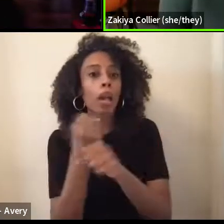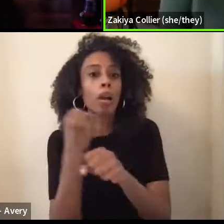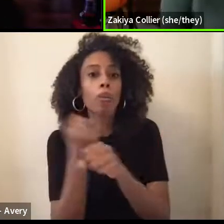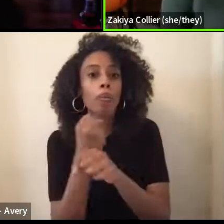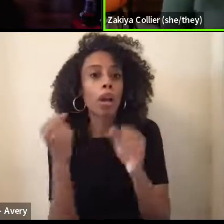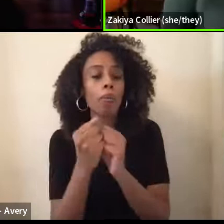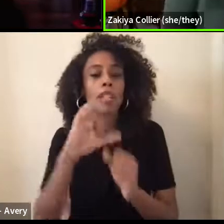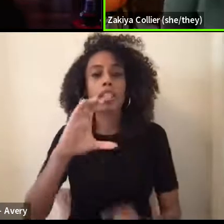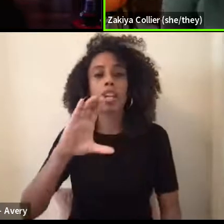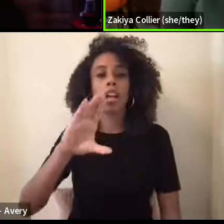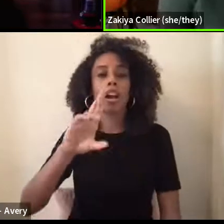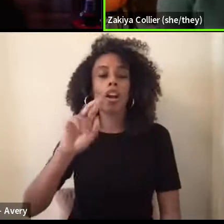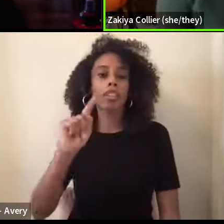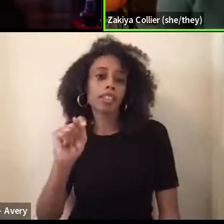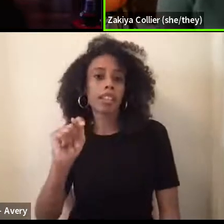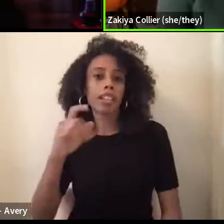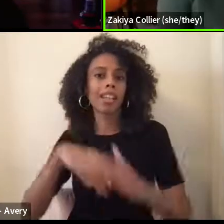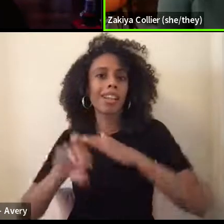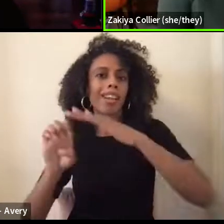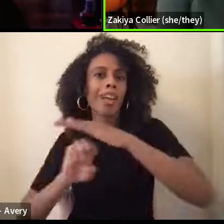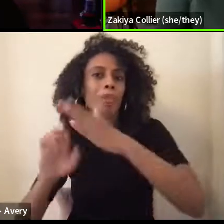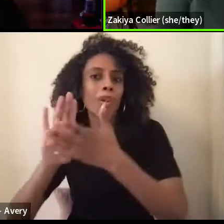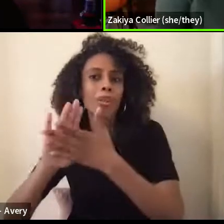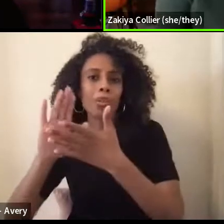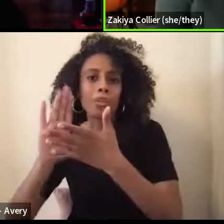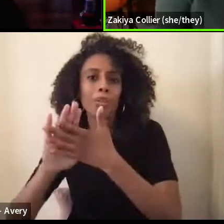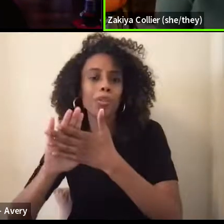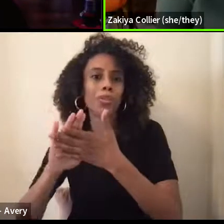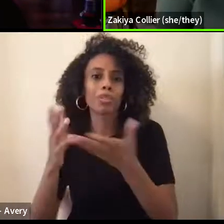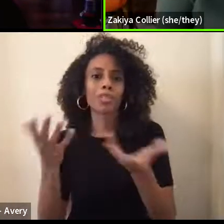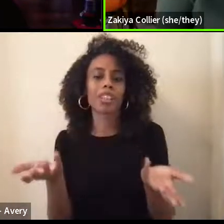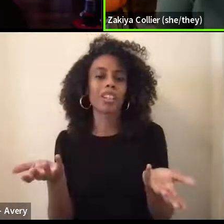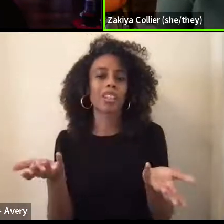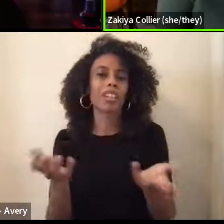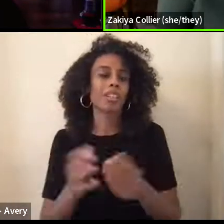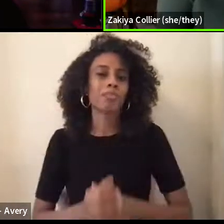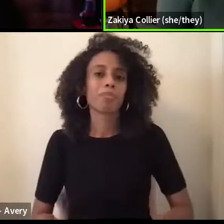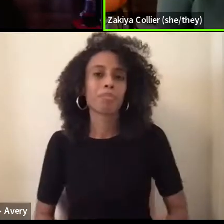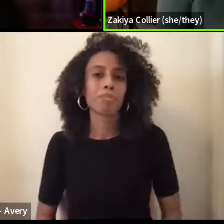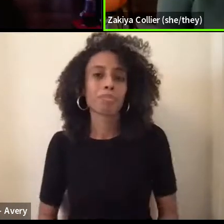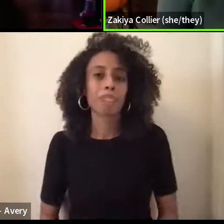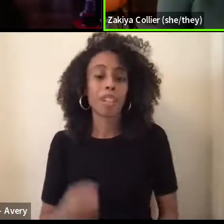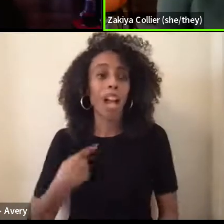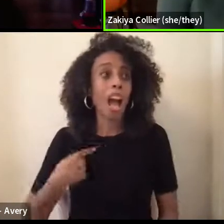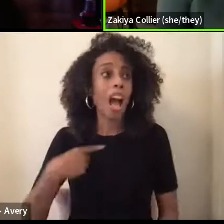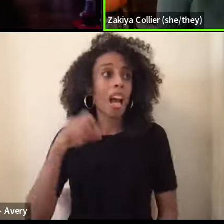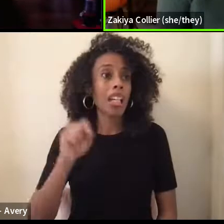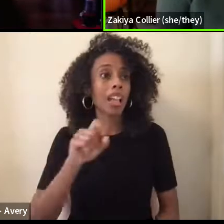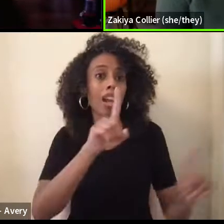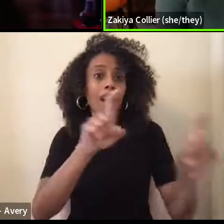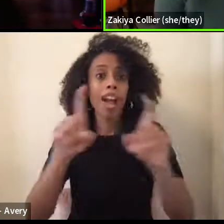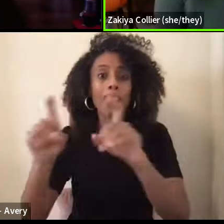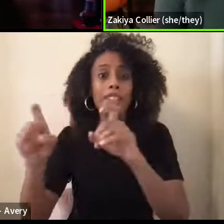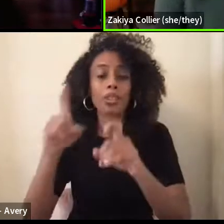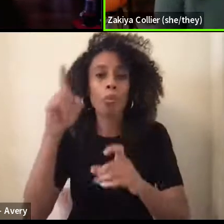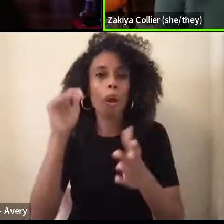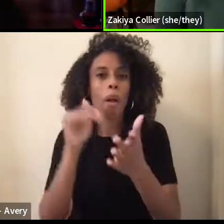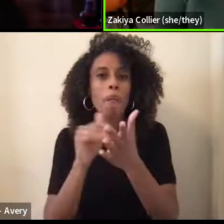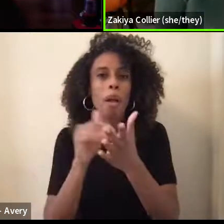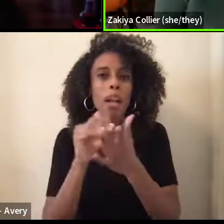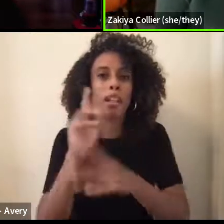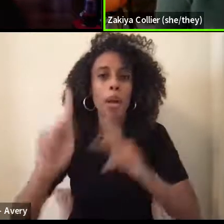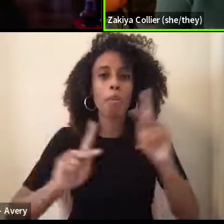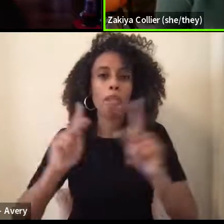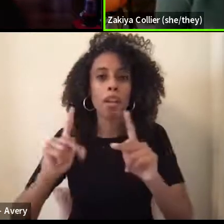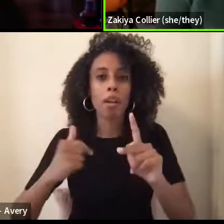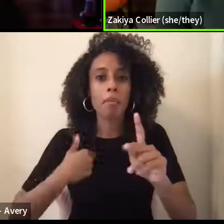in like elementary schools, which I could survey a million people right now and be like, did you,